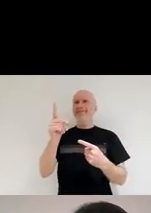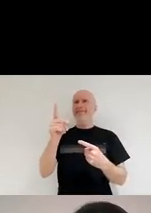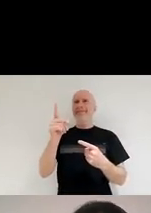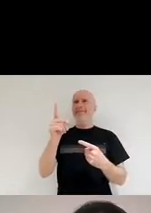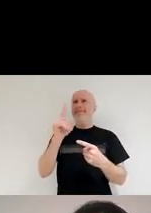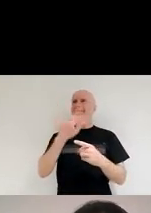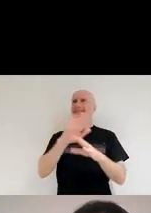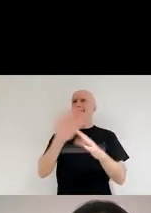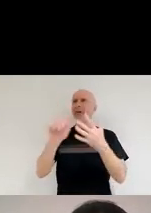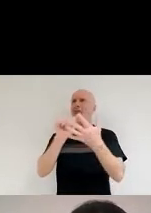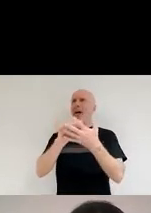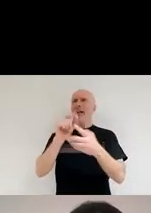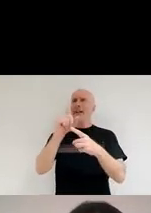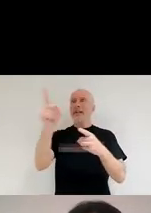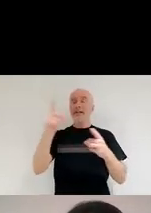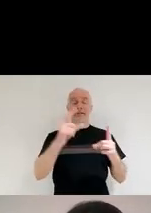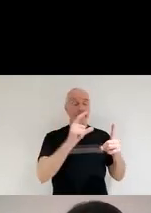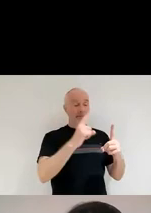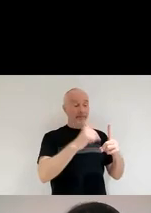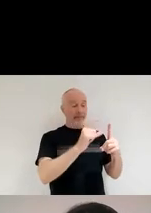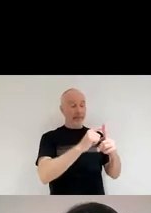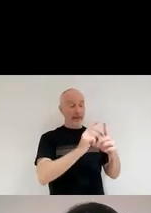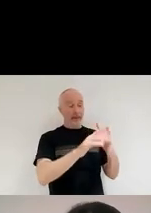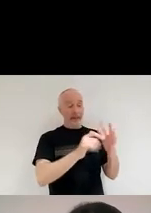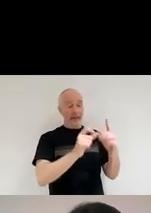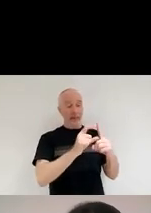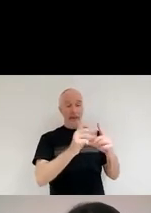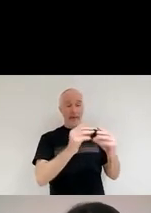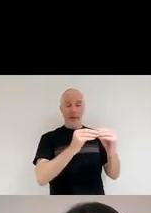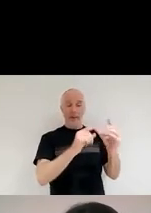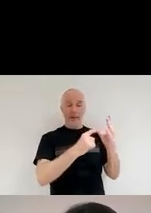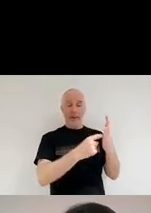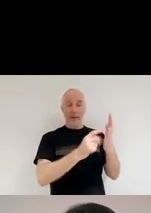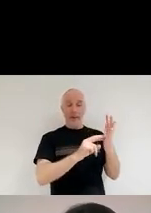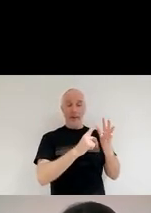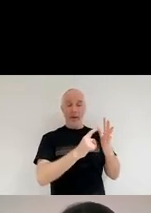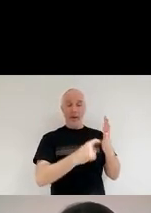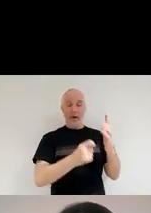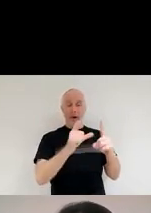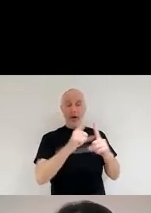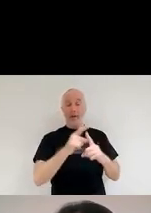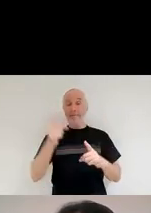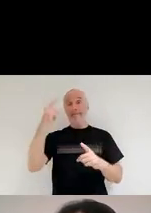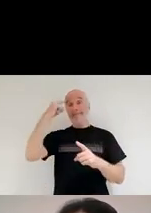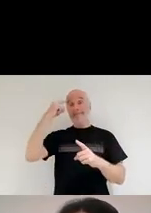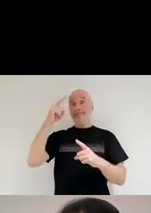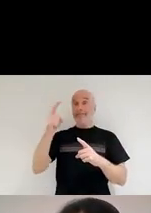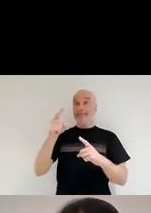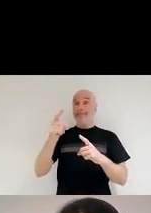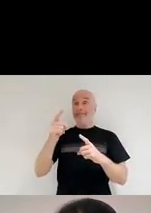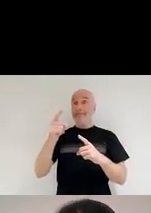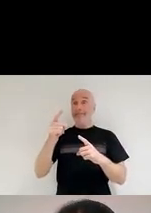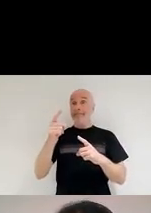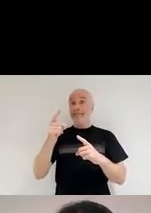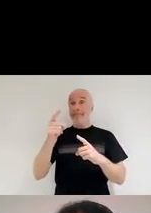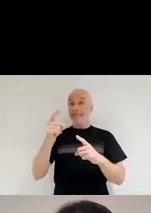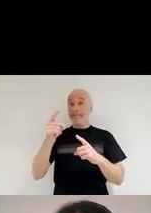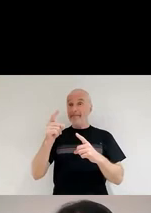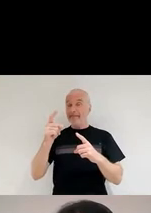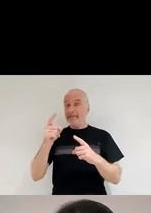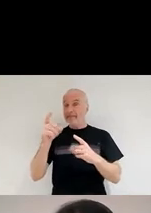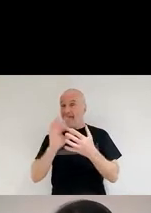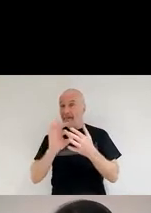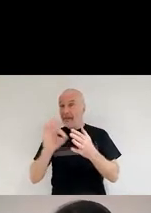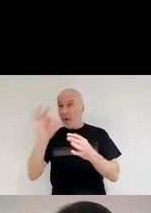Barnard. So Barnard, he said, well, it's not that I think there is nothing there. think there's too much there. I think